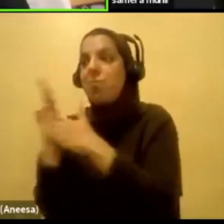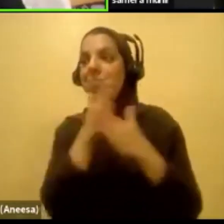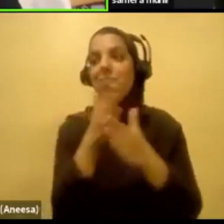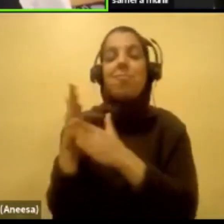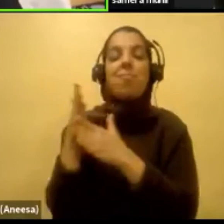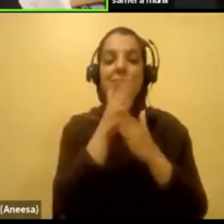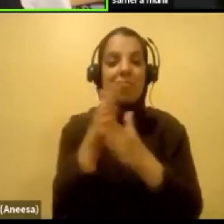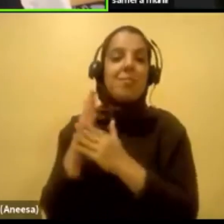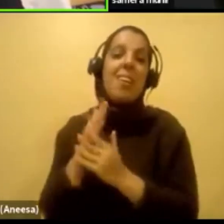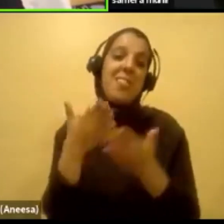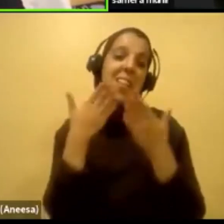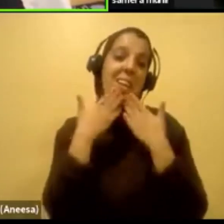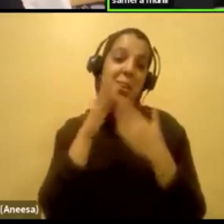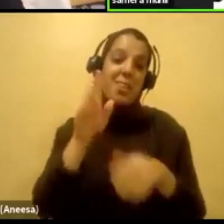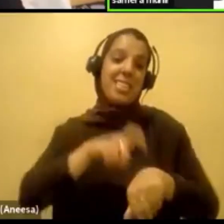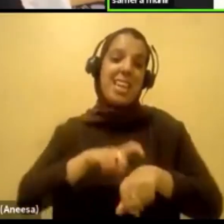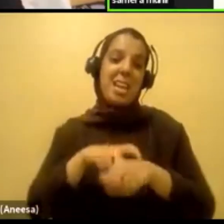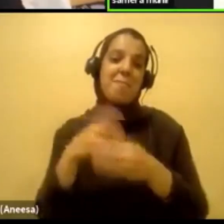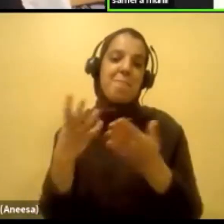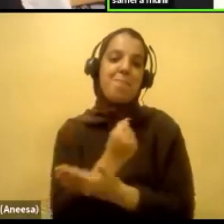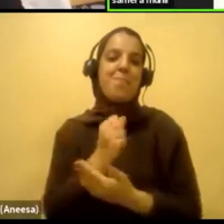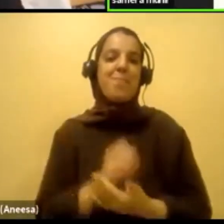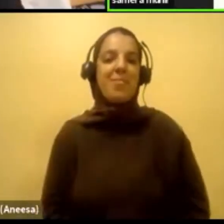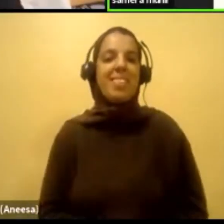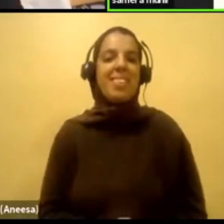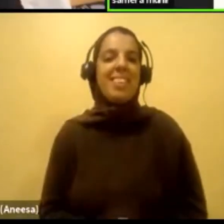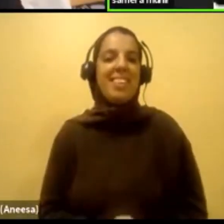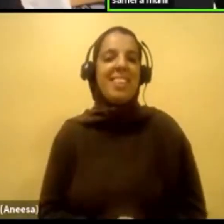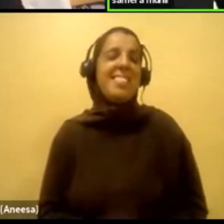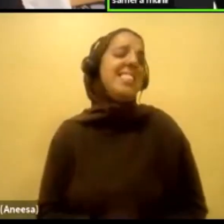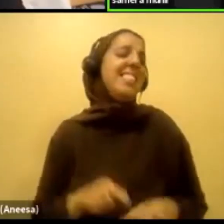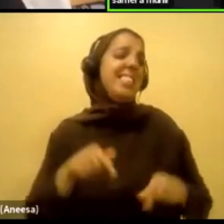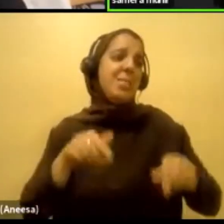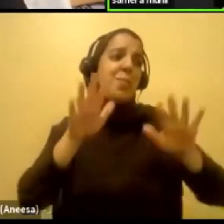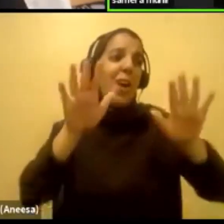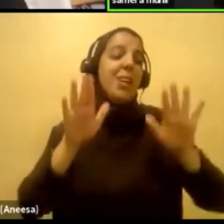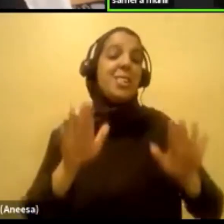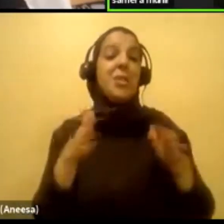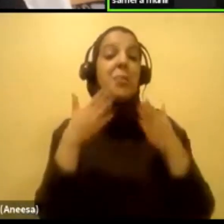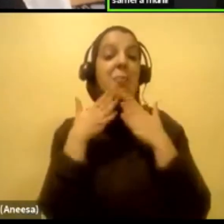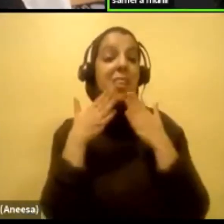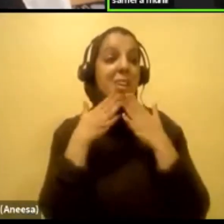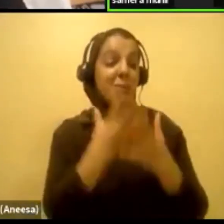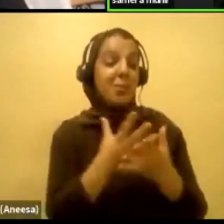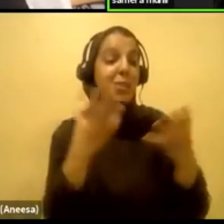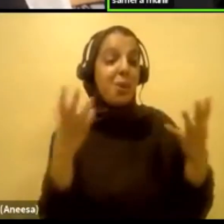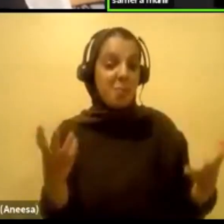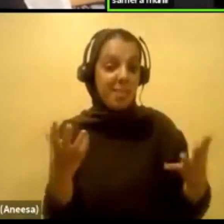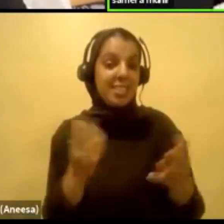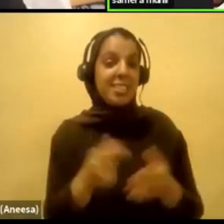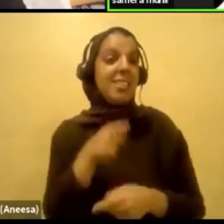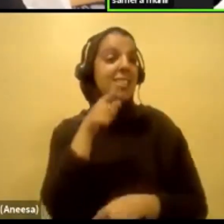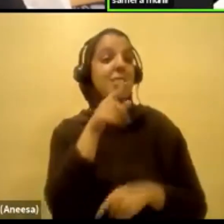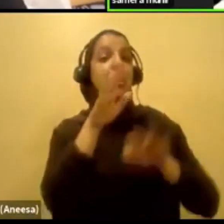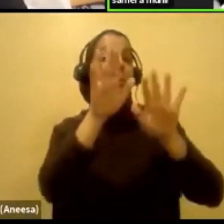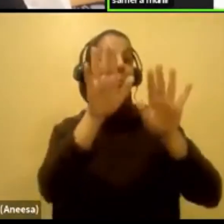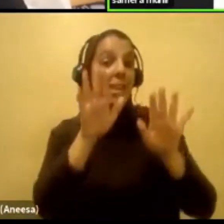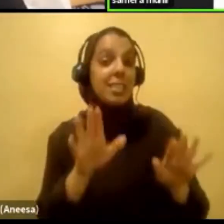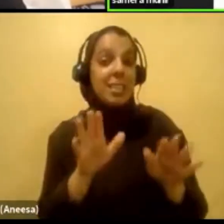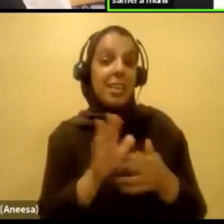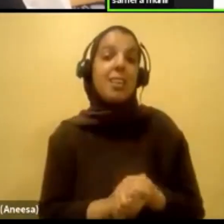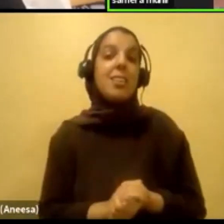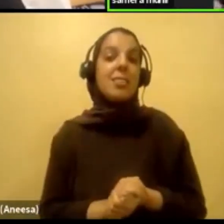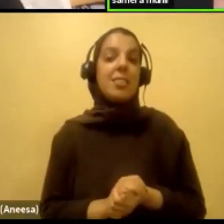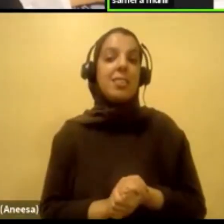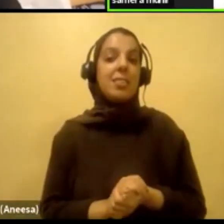time. Oh, this was awesome. Thank you so much. You're amazing. I'm